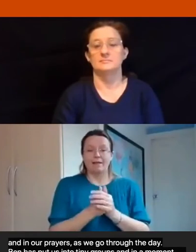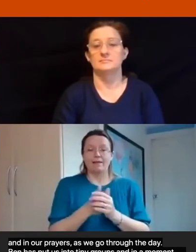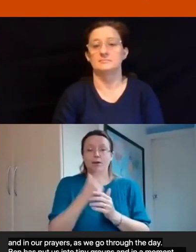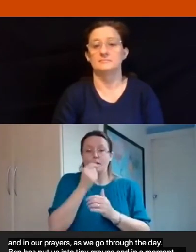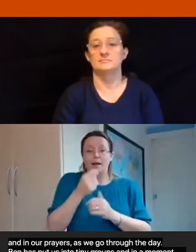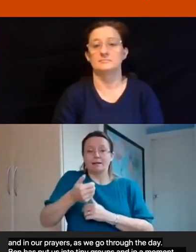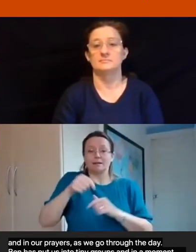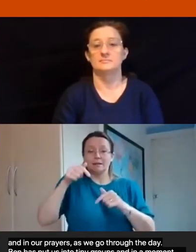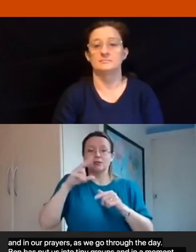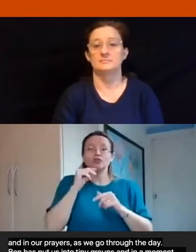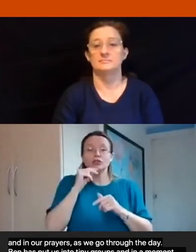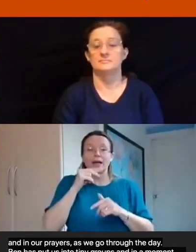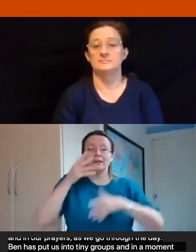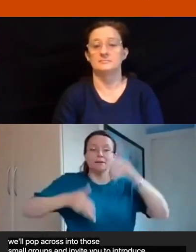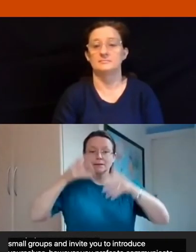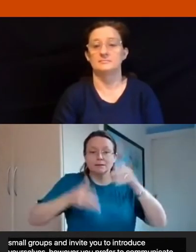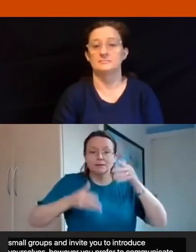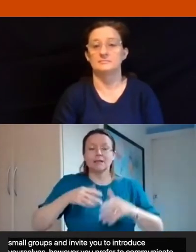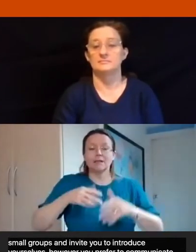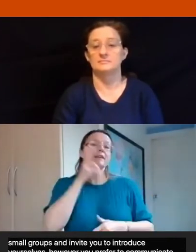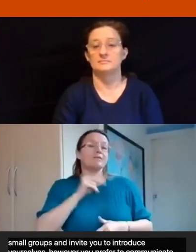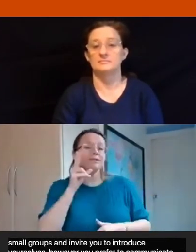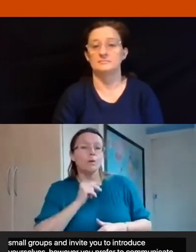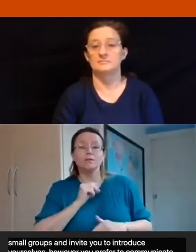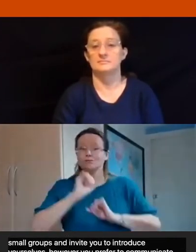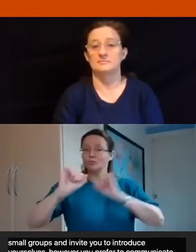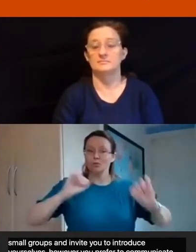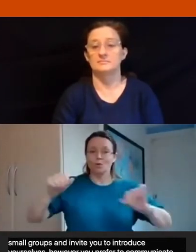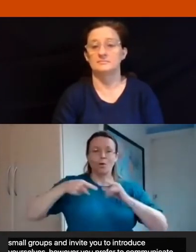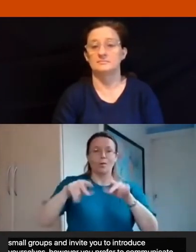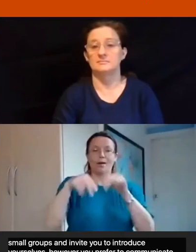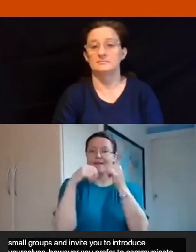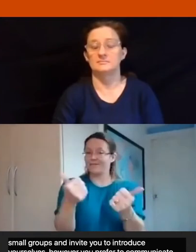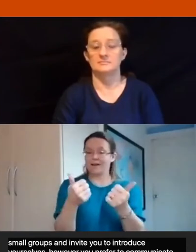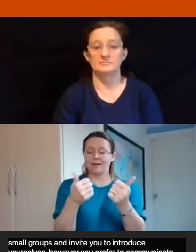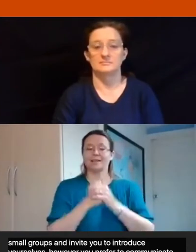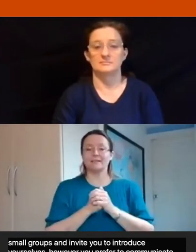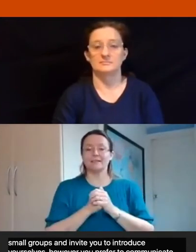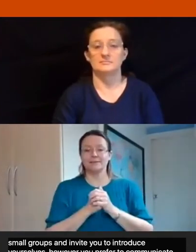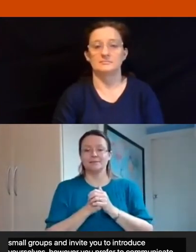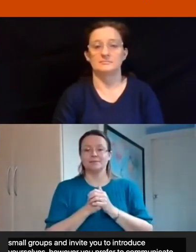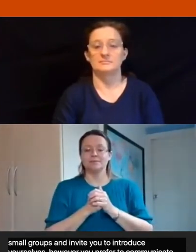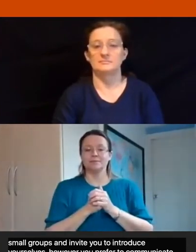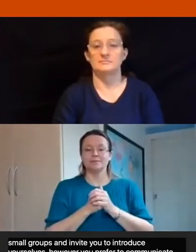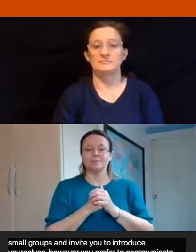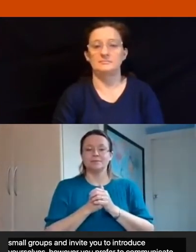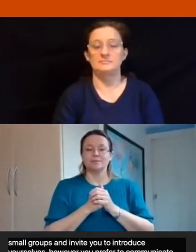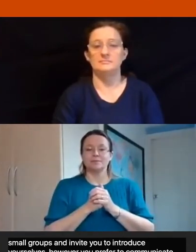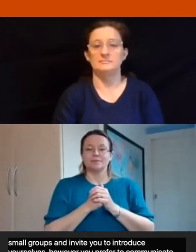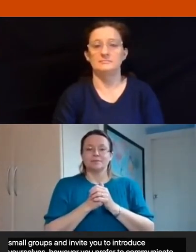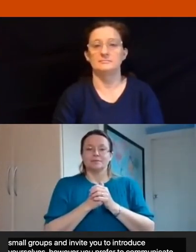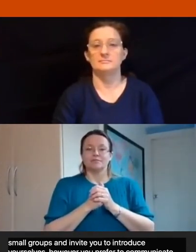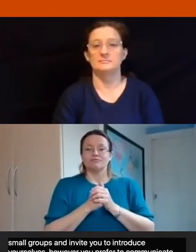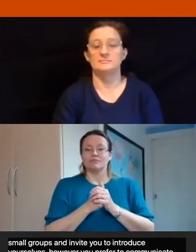or in sign language or using your voice you have to unmute yourself so that we can hear each other and have a chance